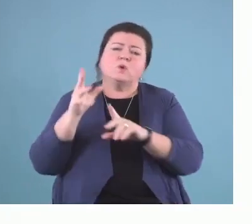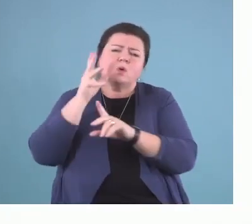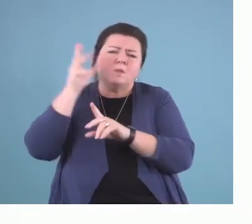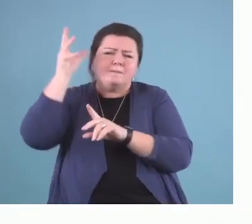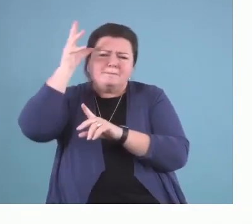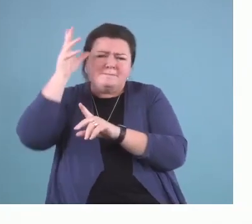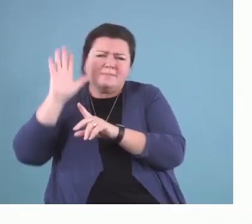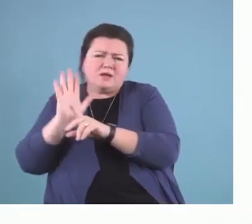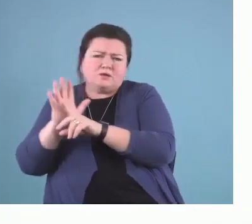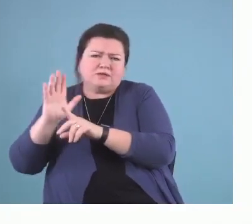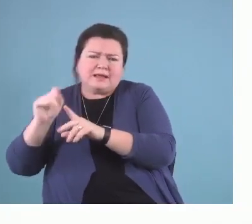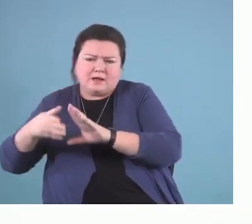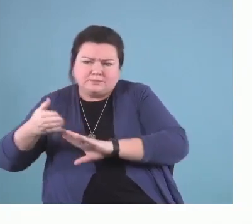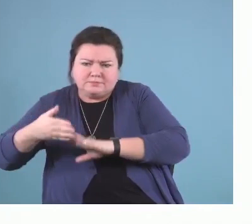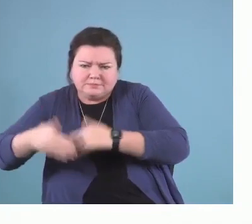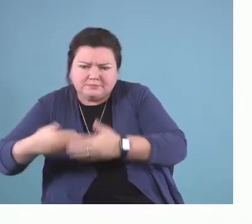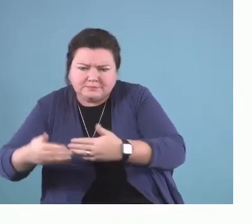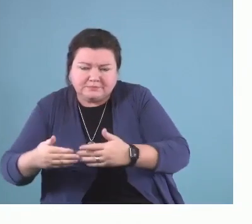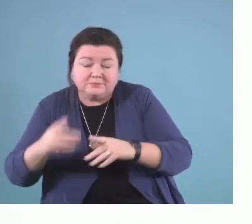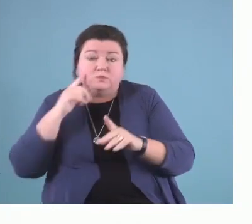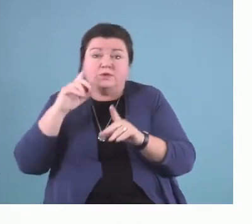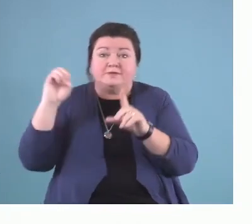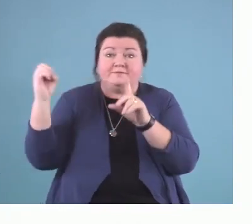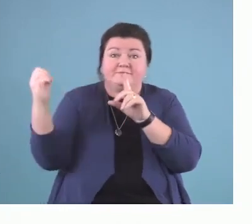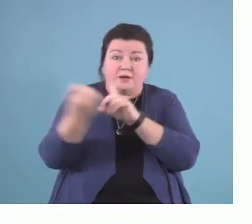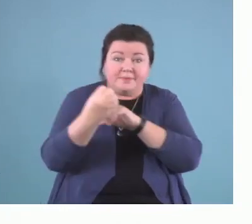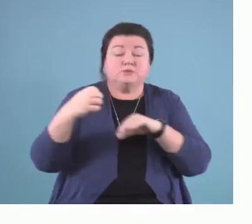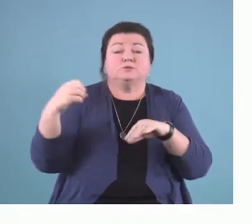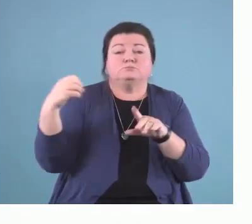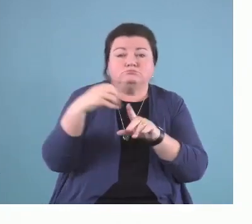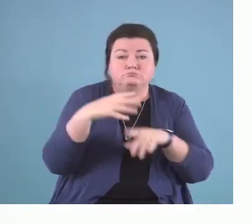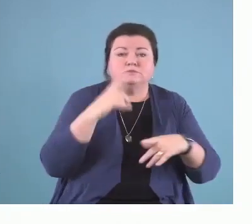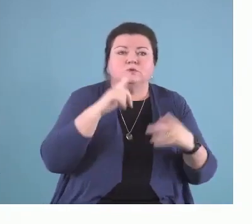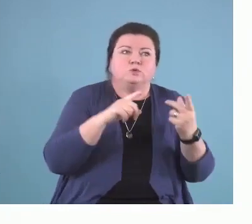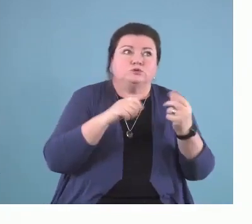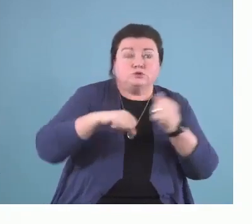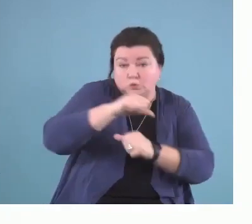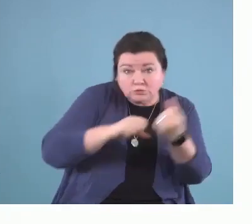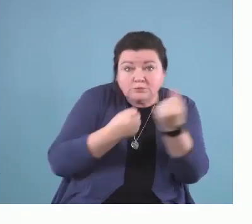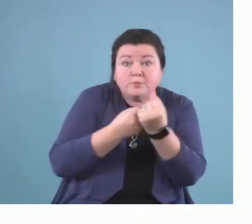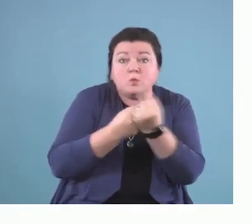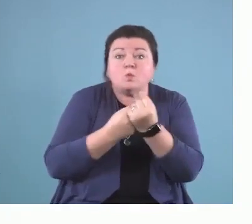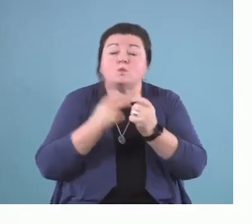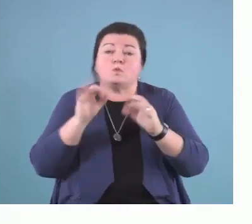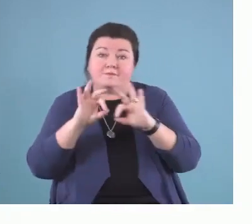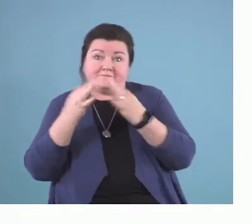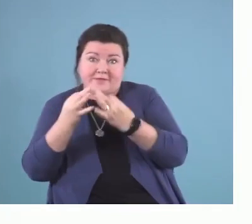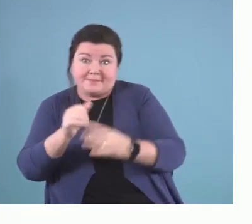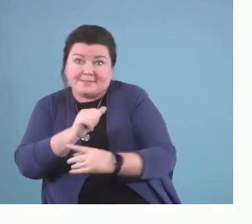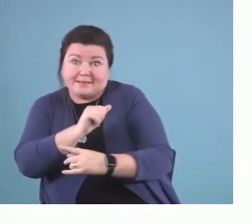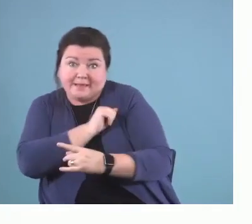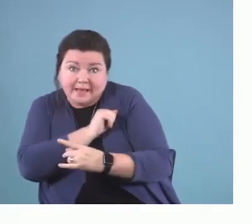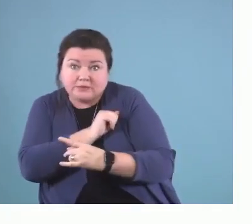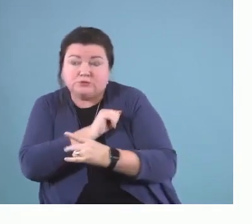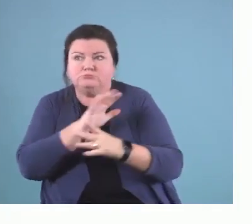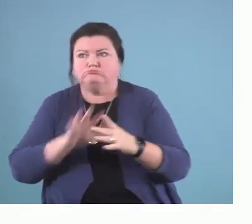some of their environmental factors, for example, social support, or the family's attitudes of environments